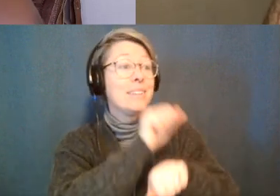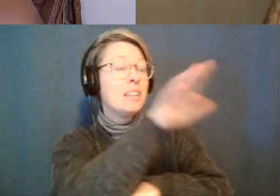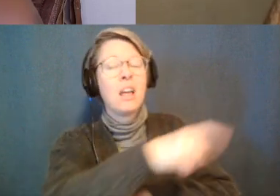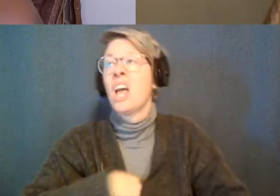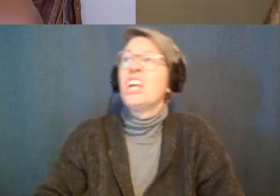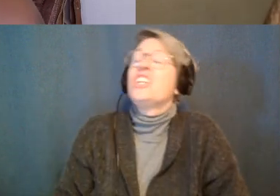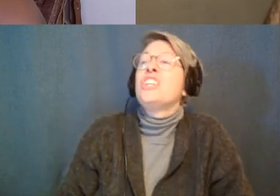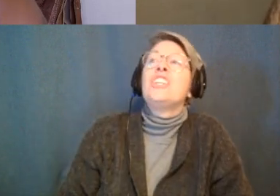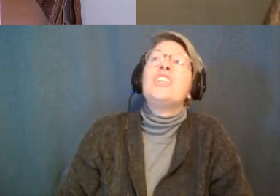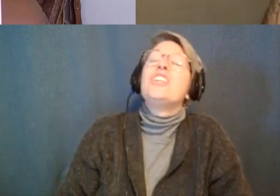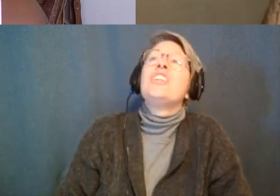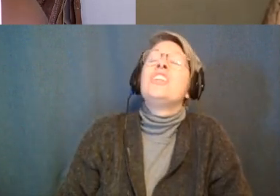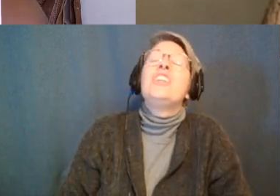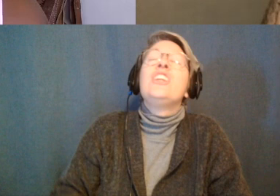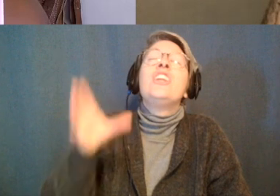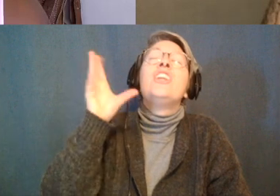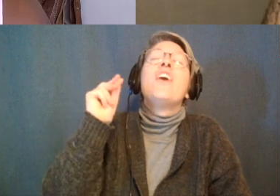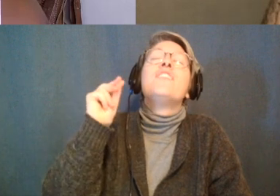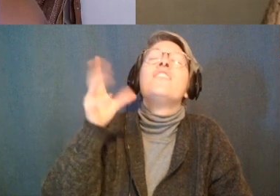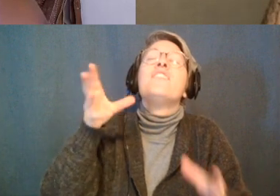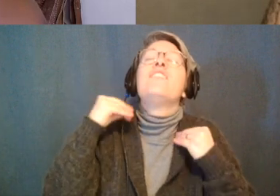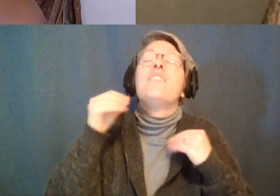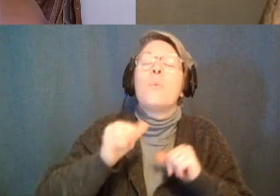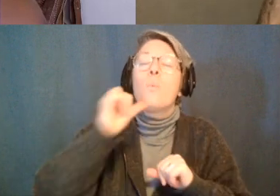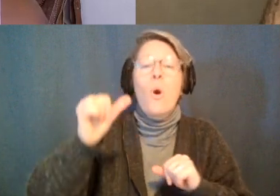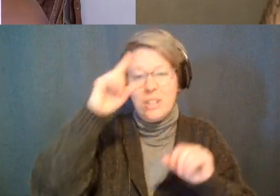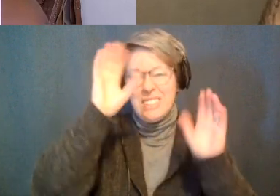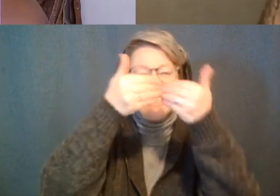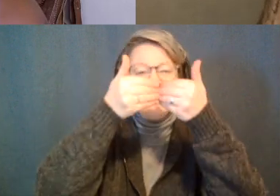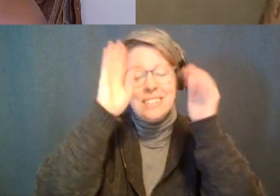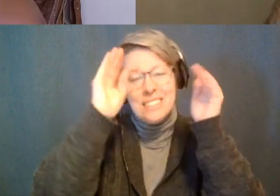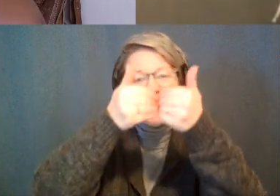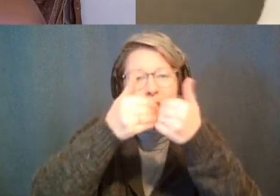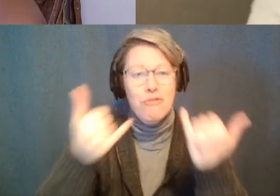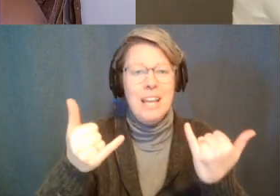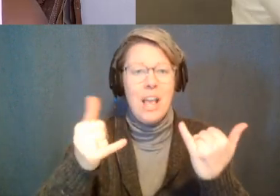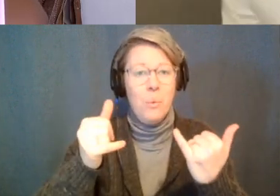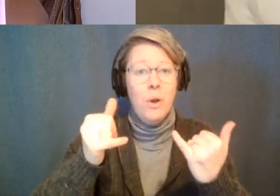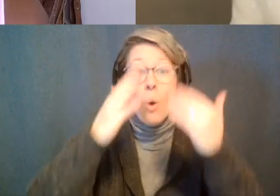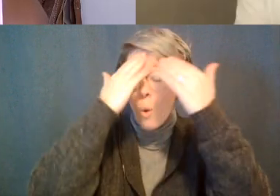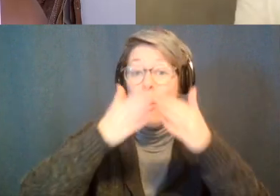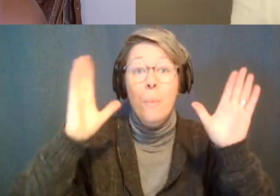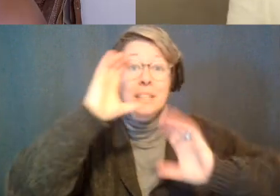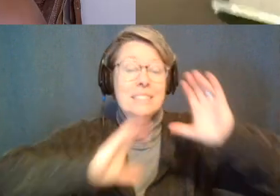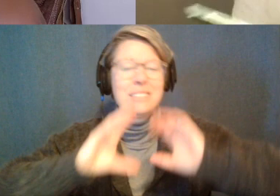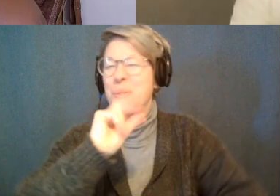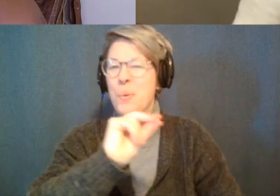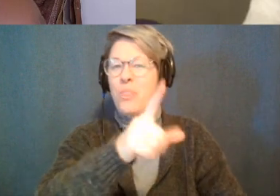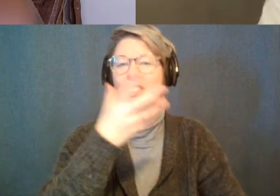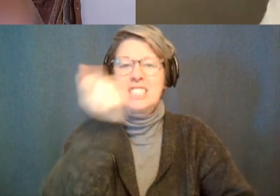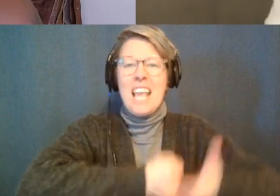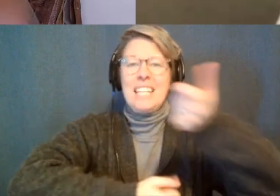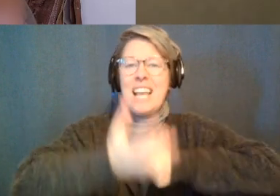that's where i feel they are so they're not in the state of seeking they're they're in the state of just um taking